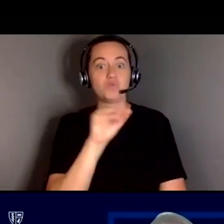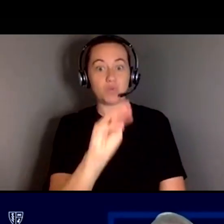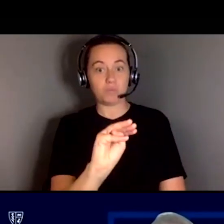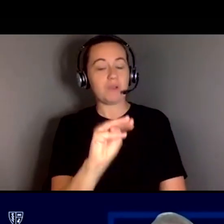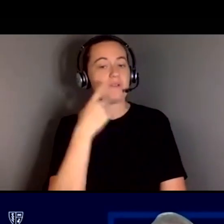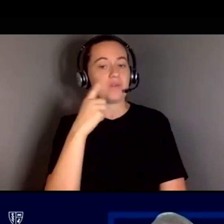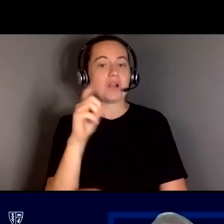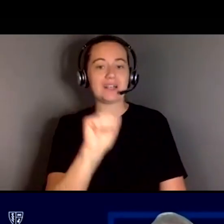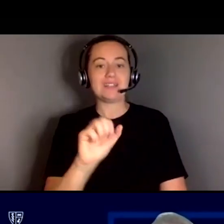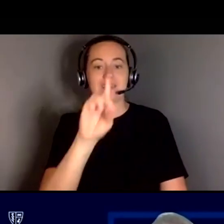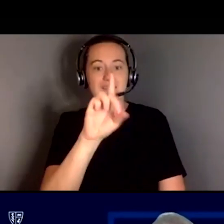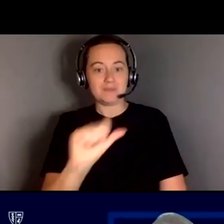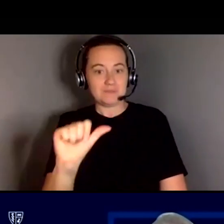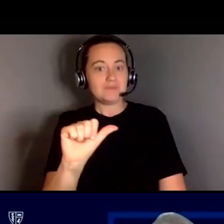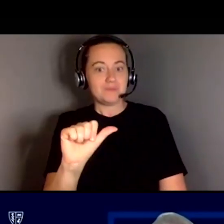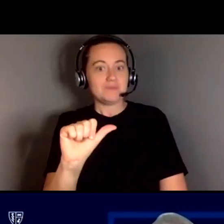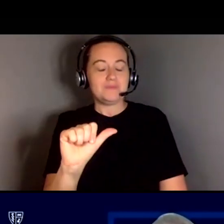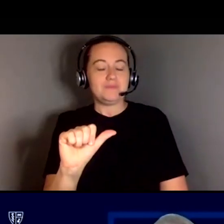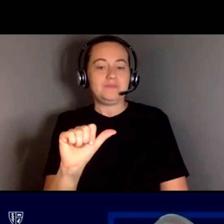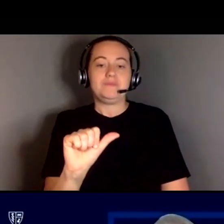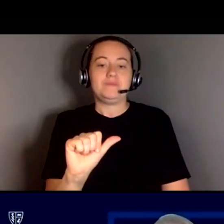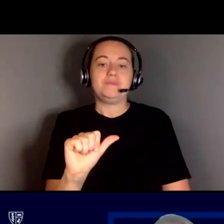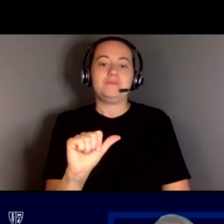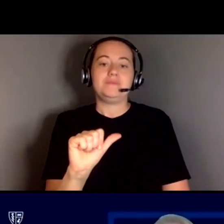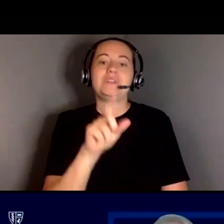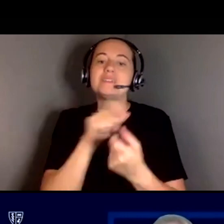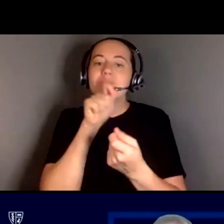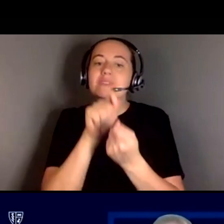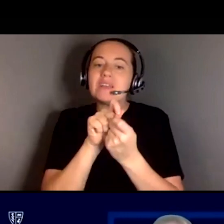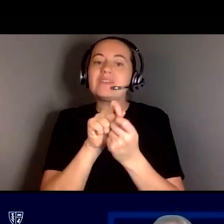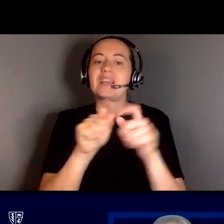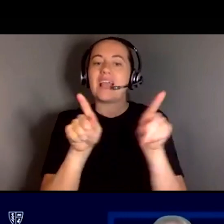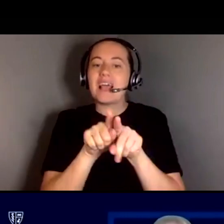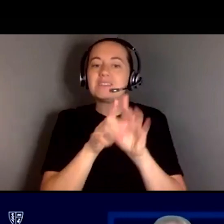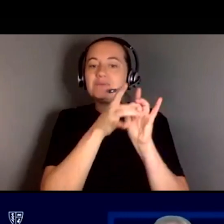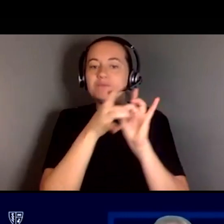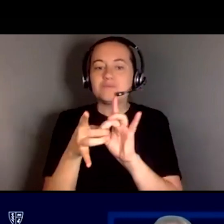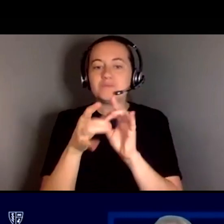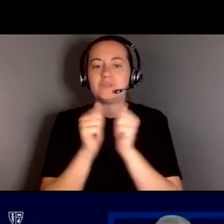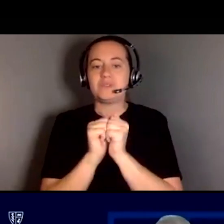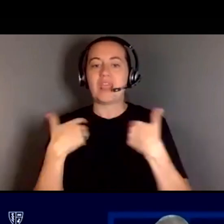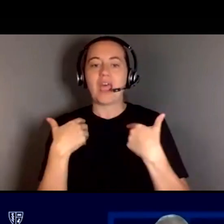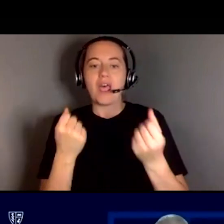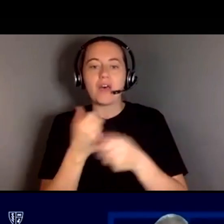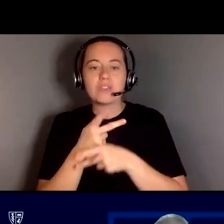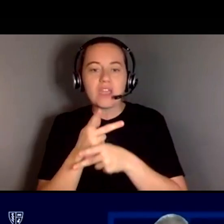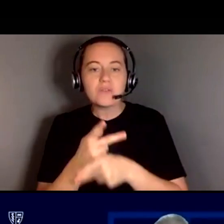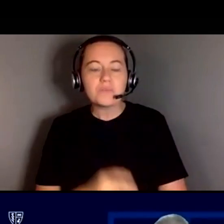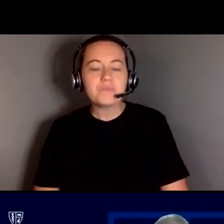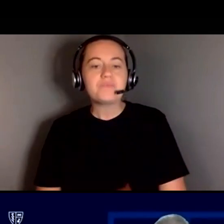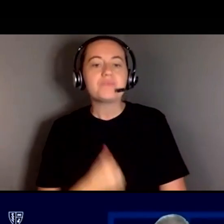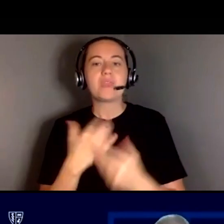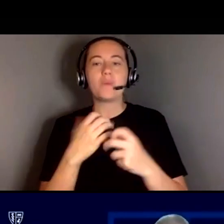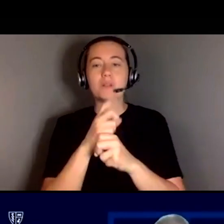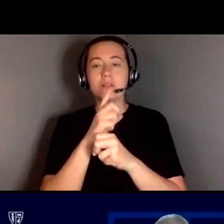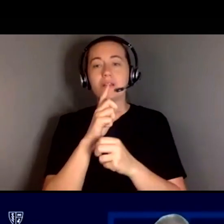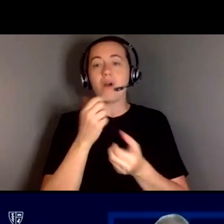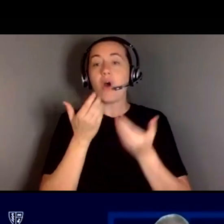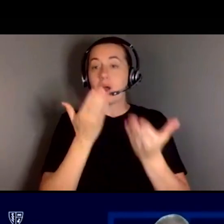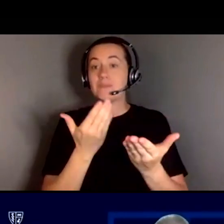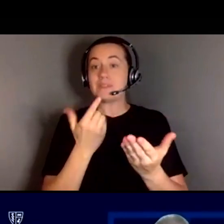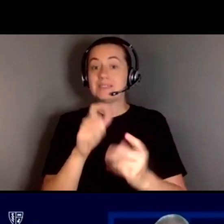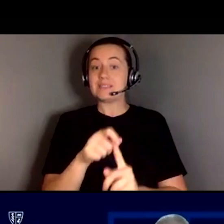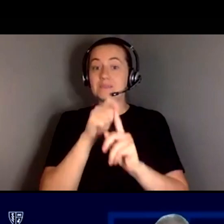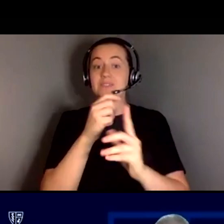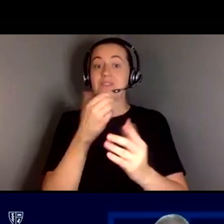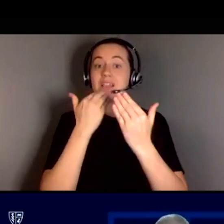Americans with Disabilities Act, particularly as it relates to health care. I want to offer a special thanks from